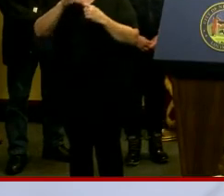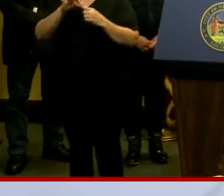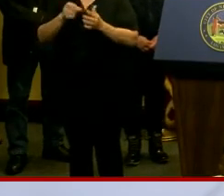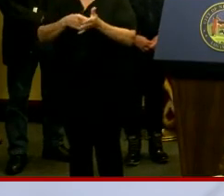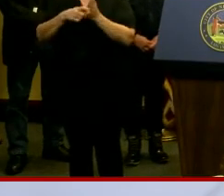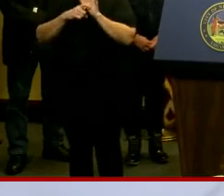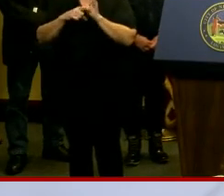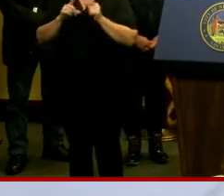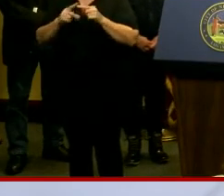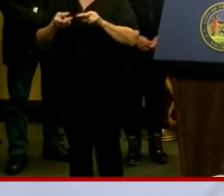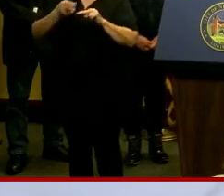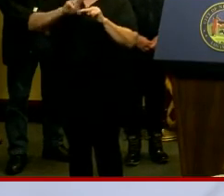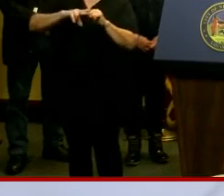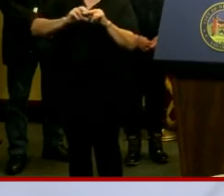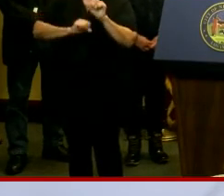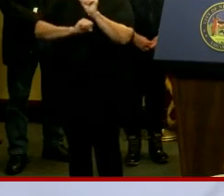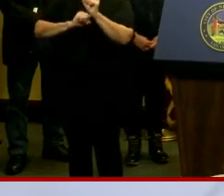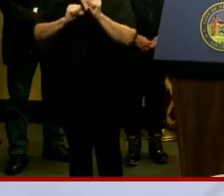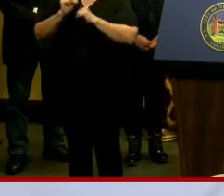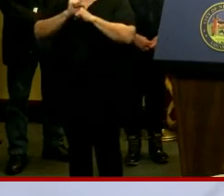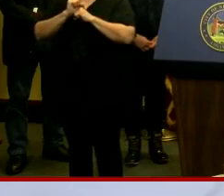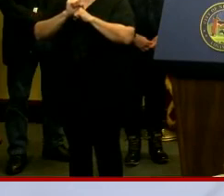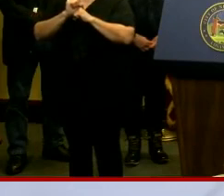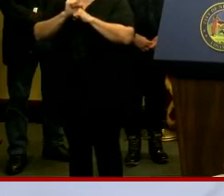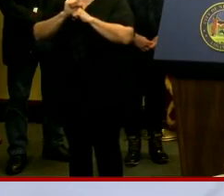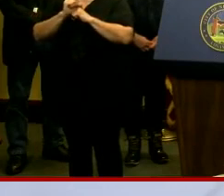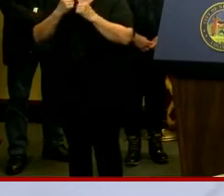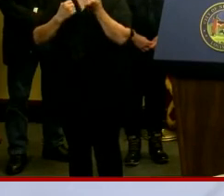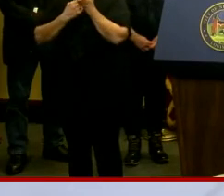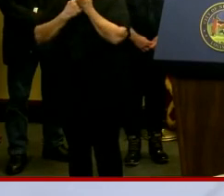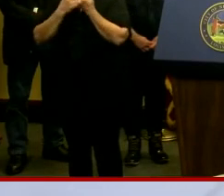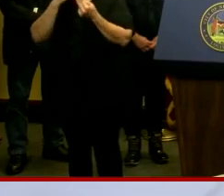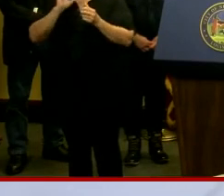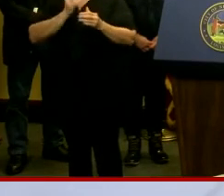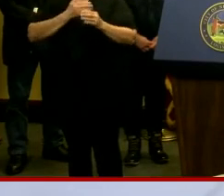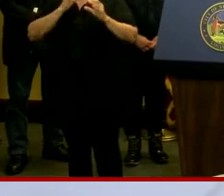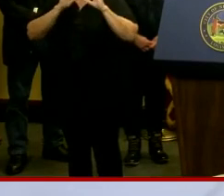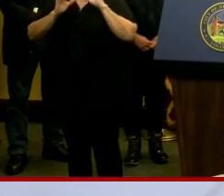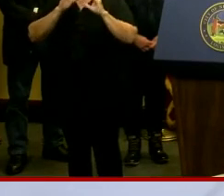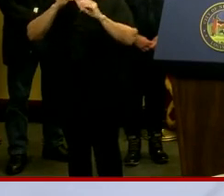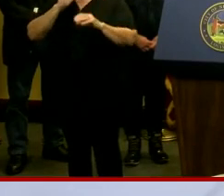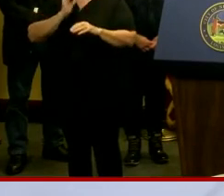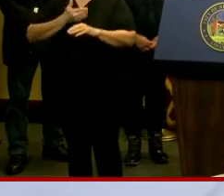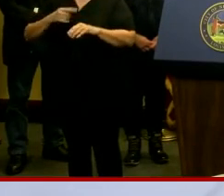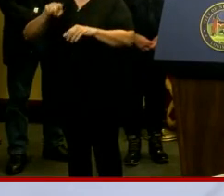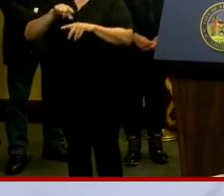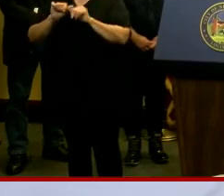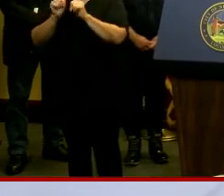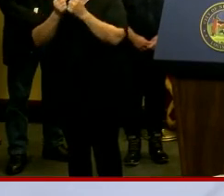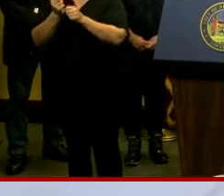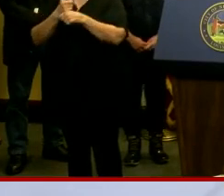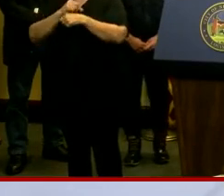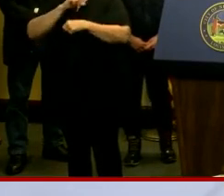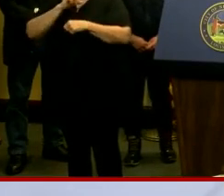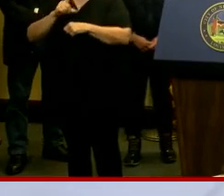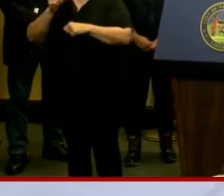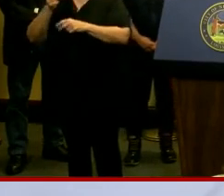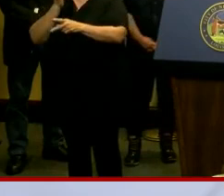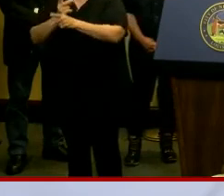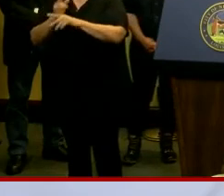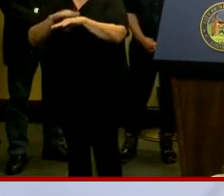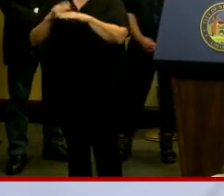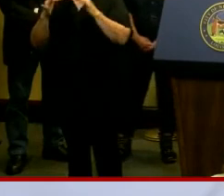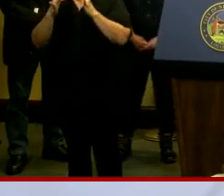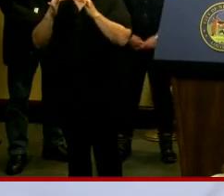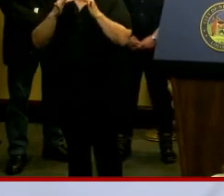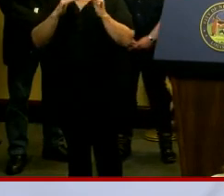increase our infrastructure support around public safety communications for our public safety agencies to ensure they remain online to meet